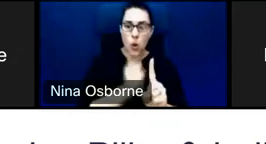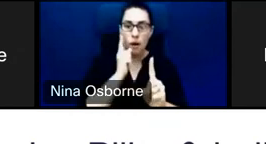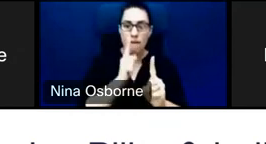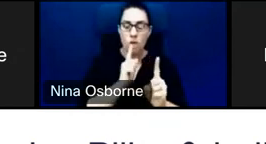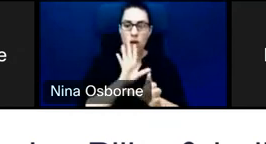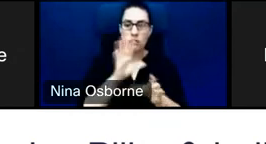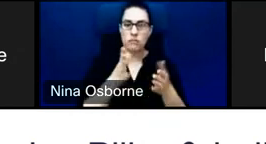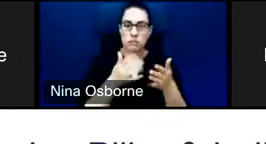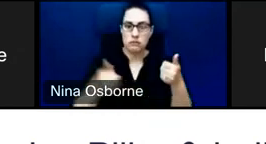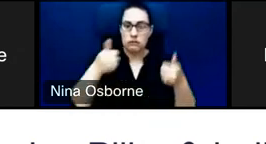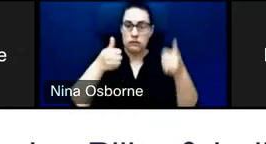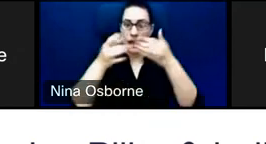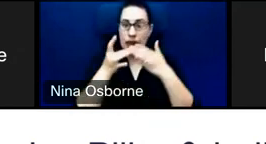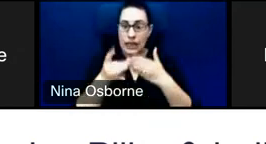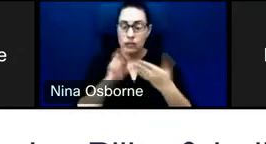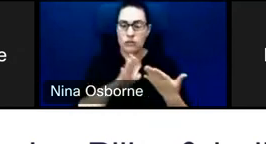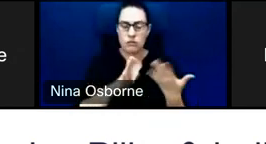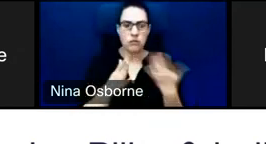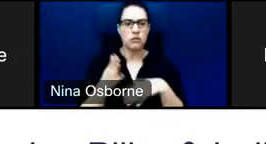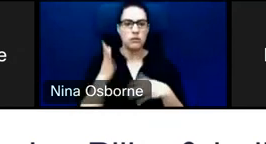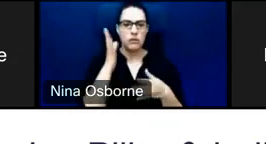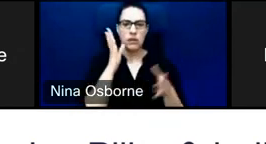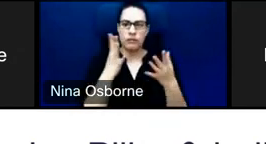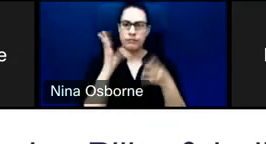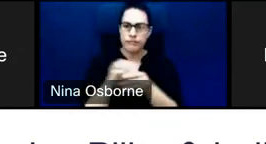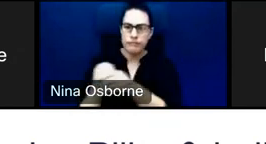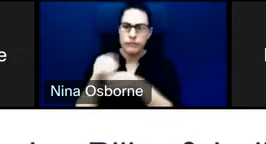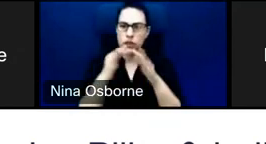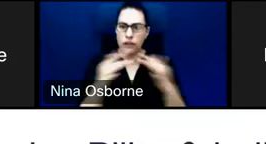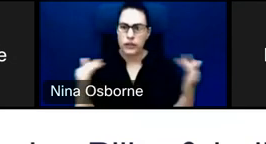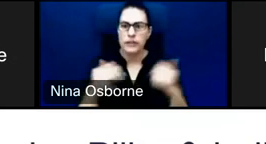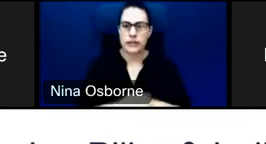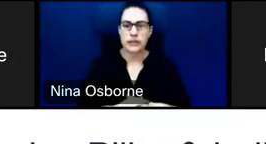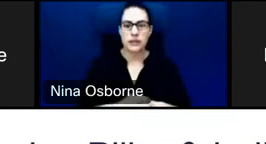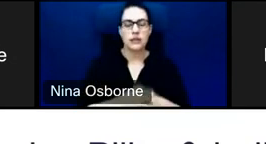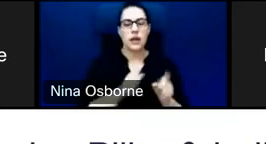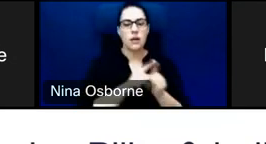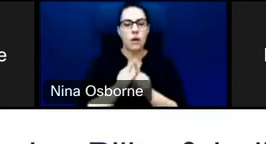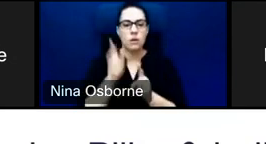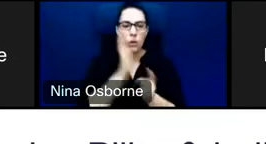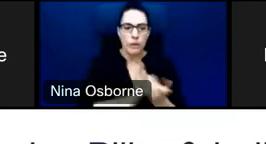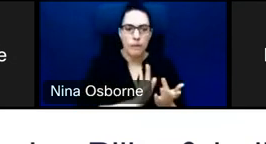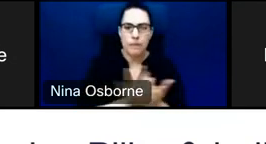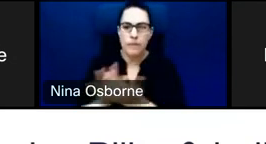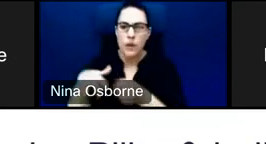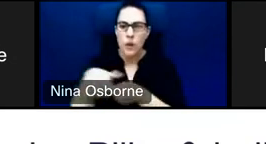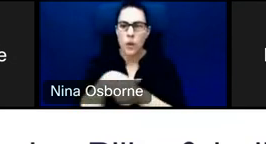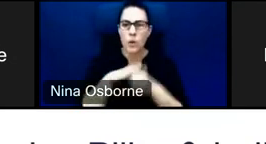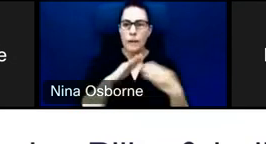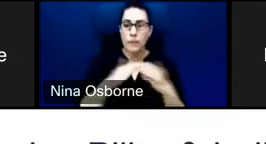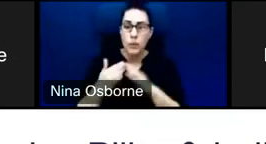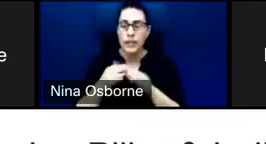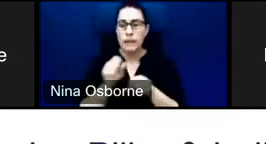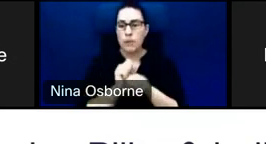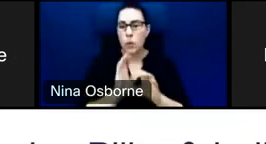team and or have have voluntary initiatives that aim to engage the local community employees and other stakeholders in